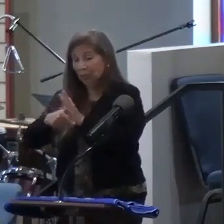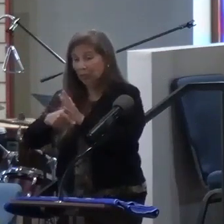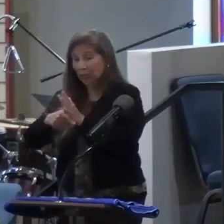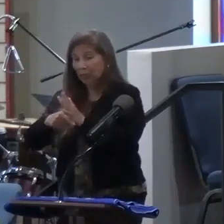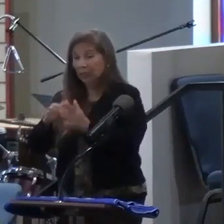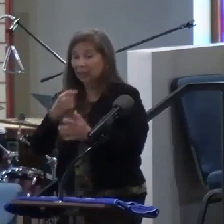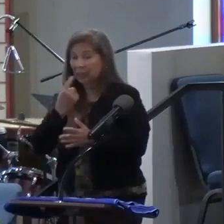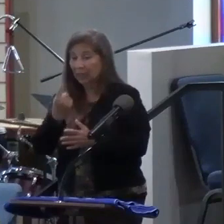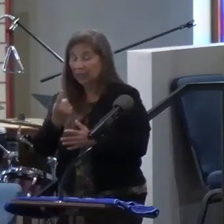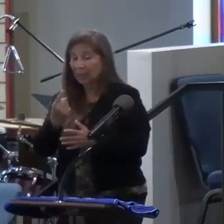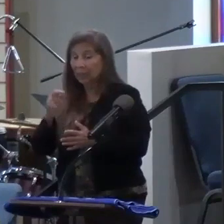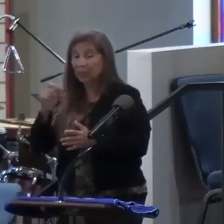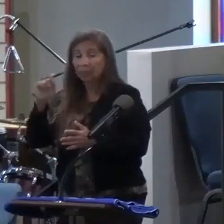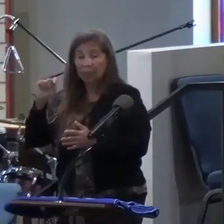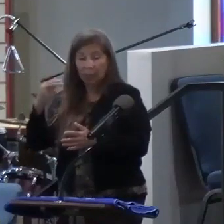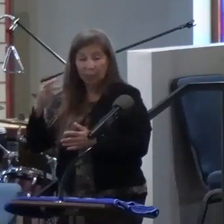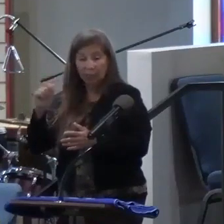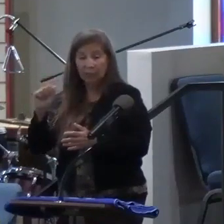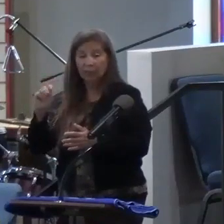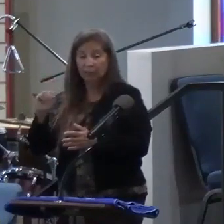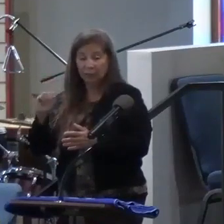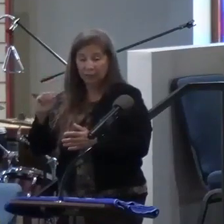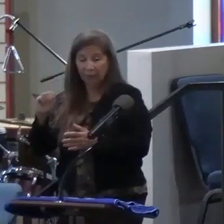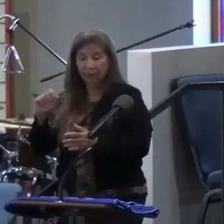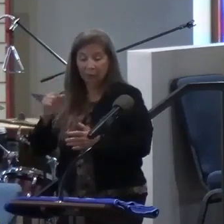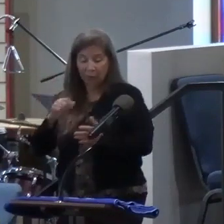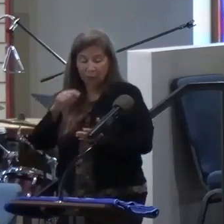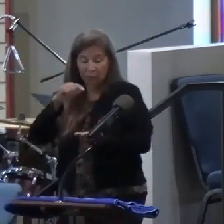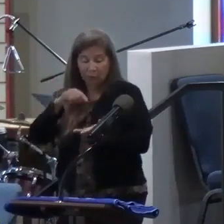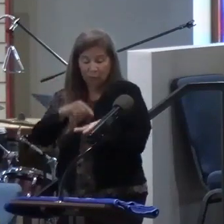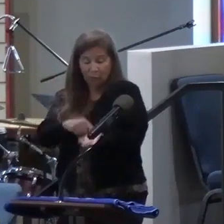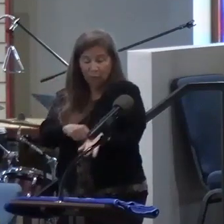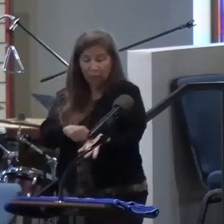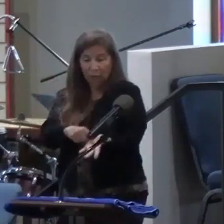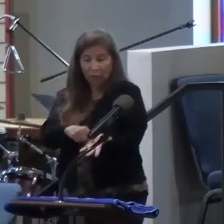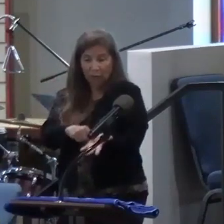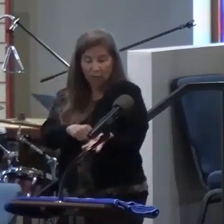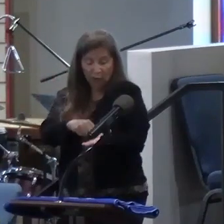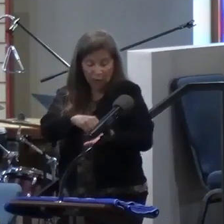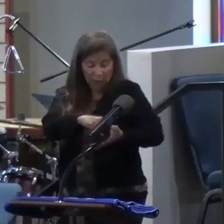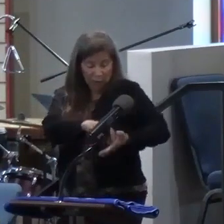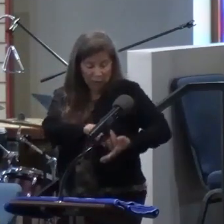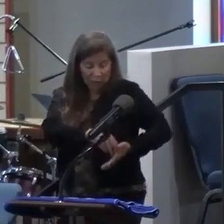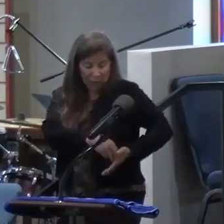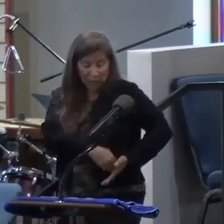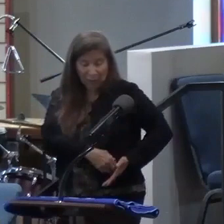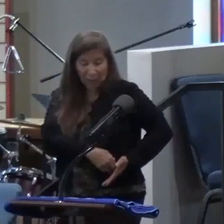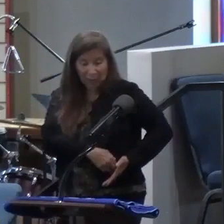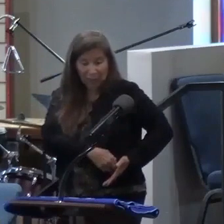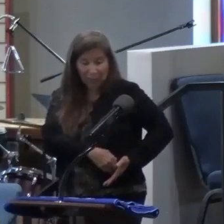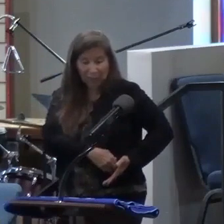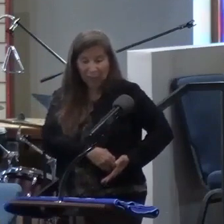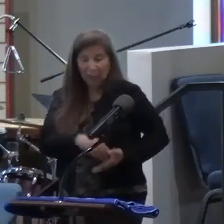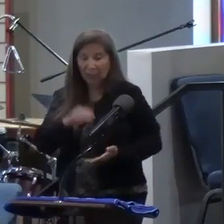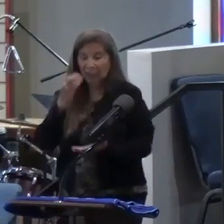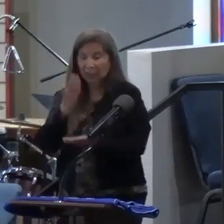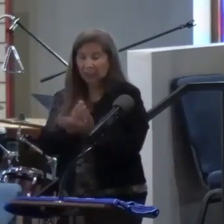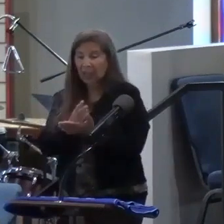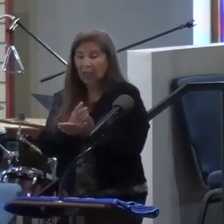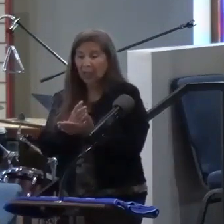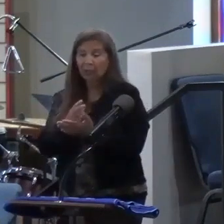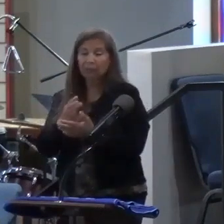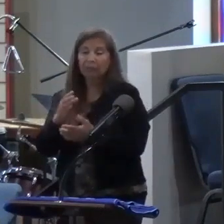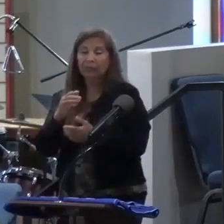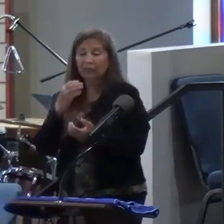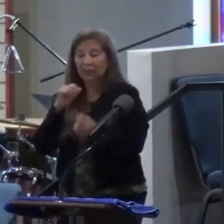see my hands, reach out, stop doubting, and believe. And Thomas's next words, my Lord